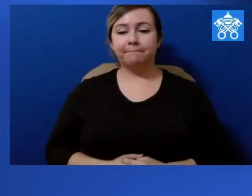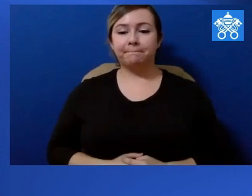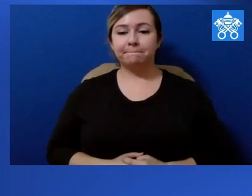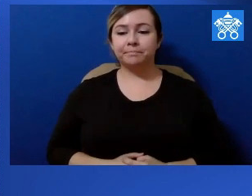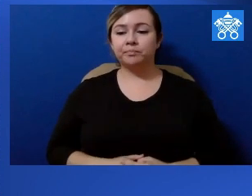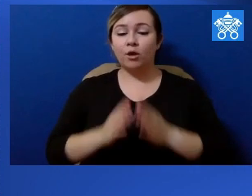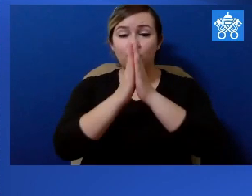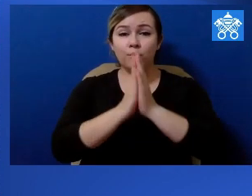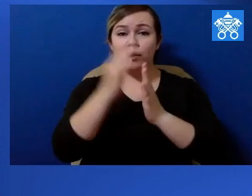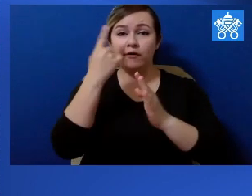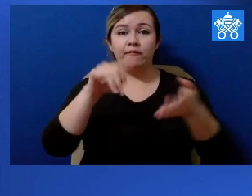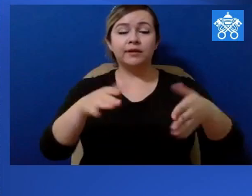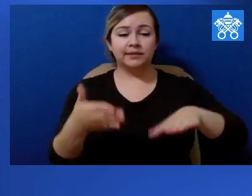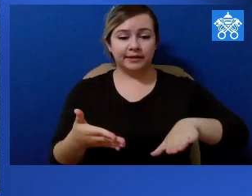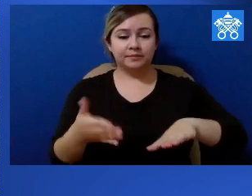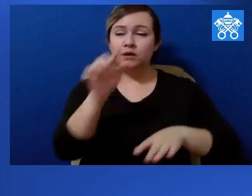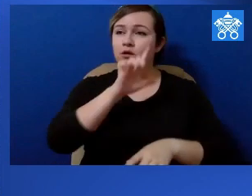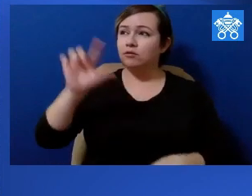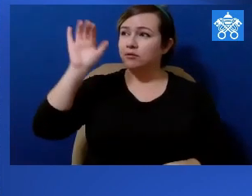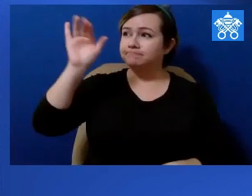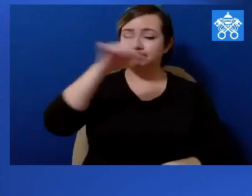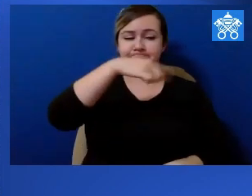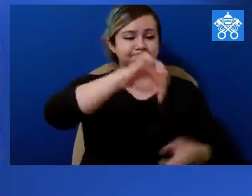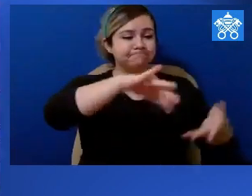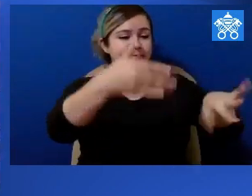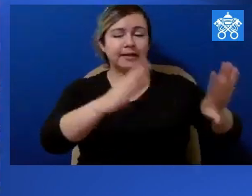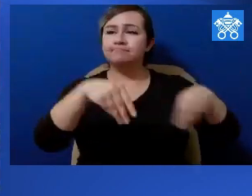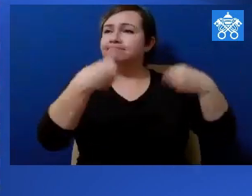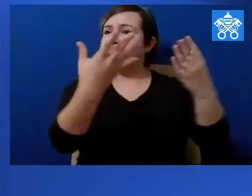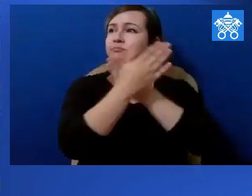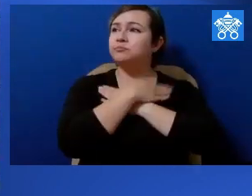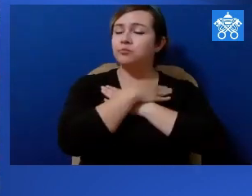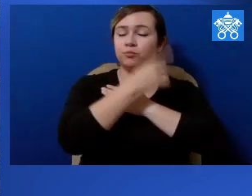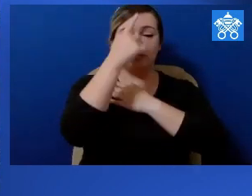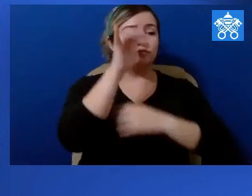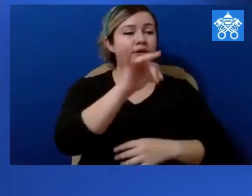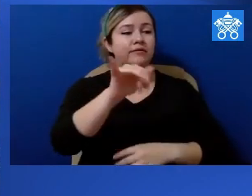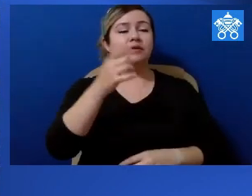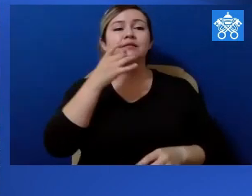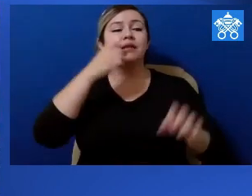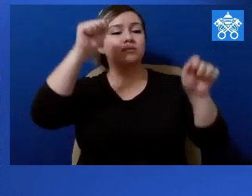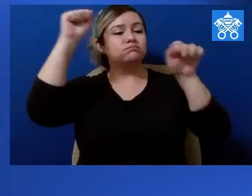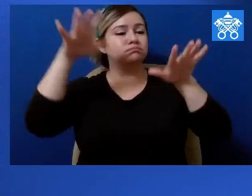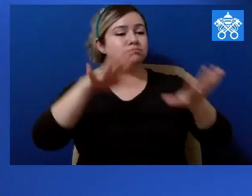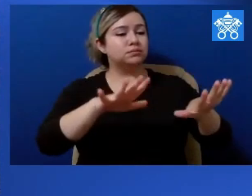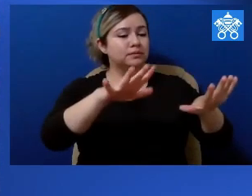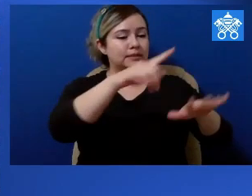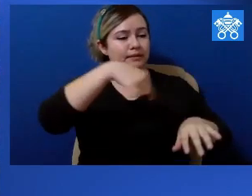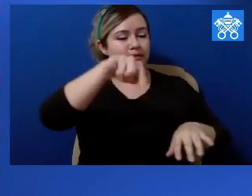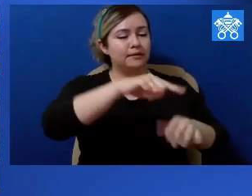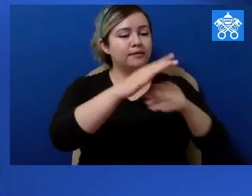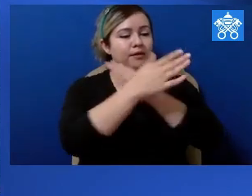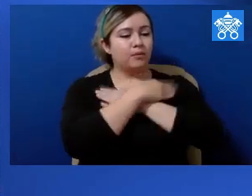Profidelibus defuntis, requiem etterna, andonae Domine. Et lux perpetua, luce a tesi. Reciejant in paci. Amen.